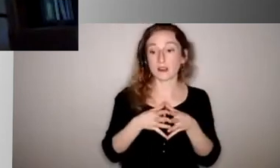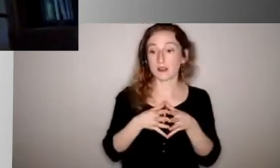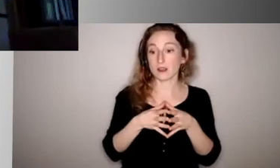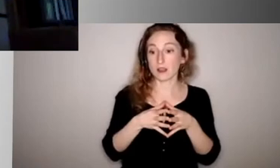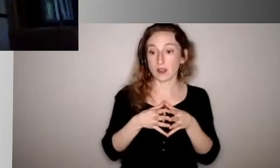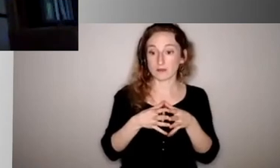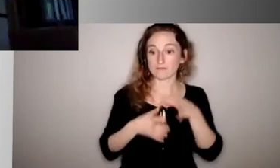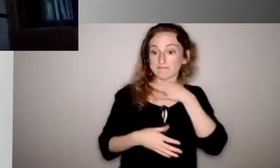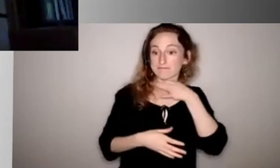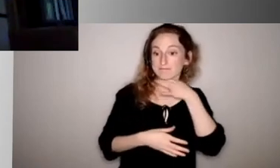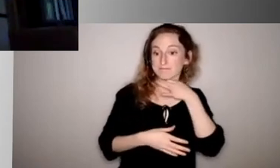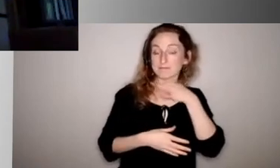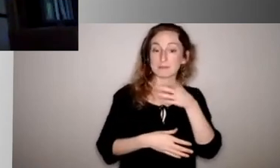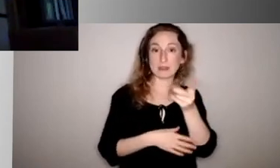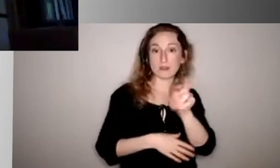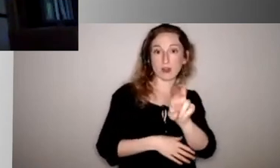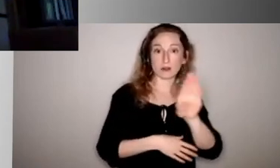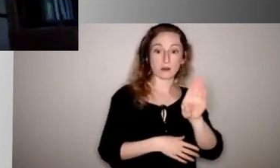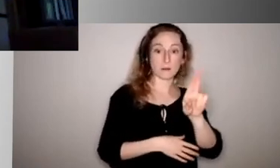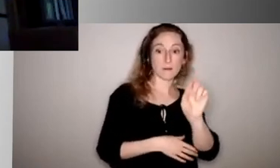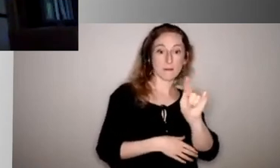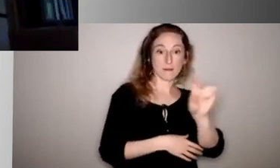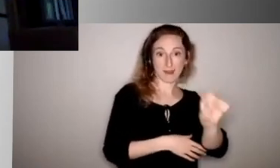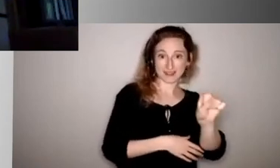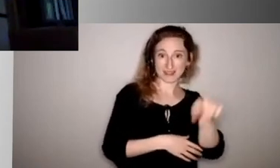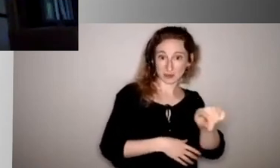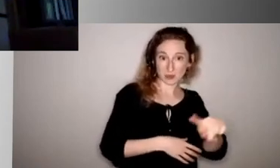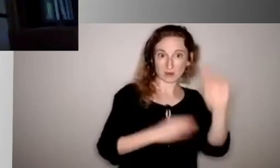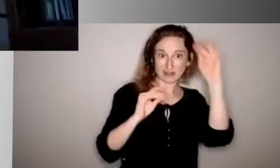you gotten to this point yet? Are you thinking about these issues that could arise?